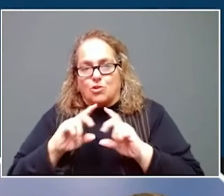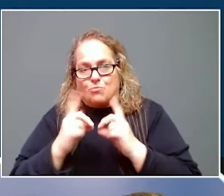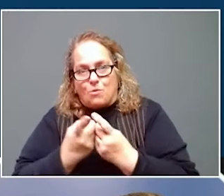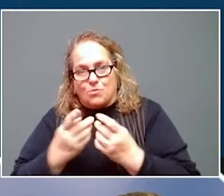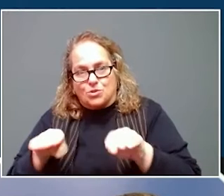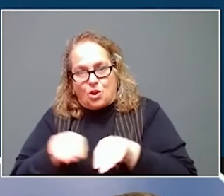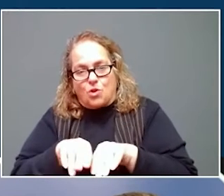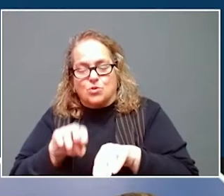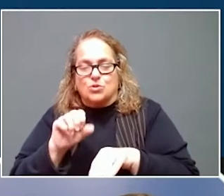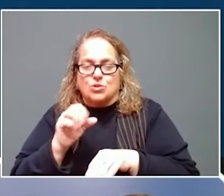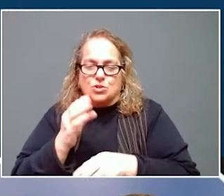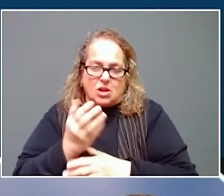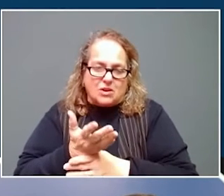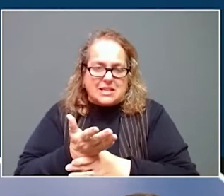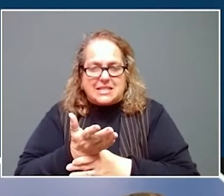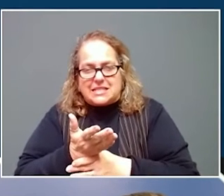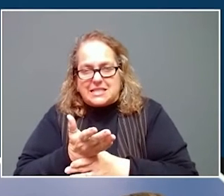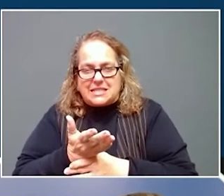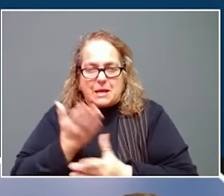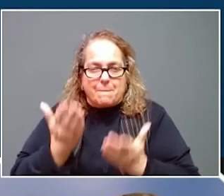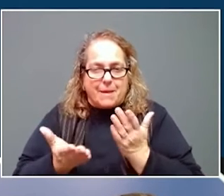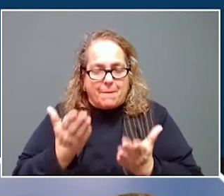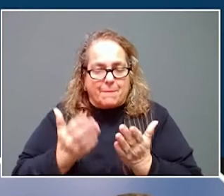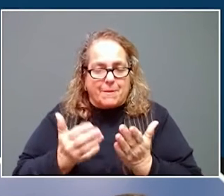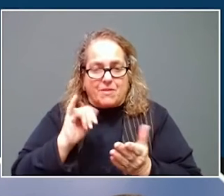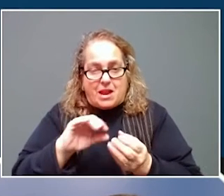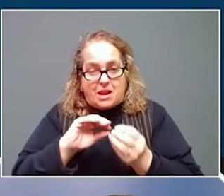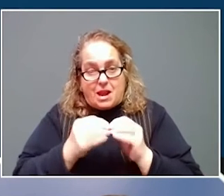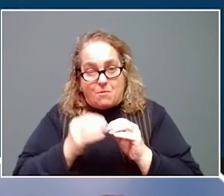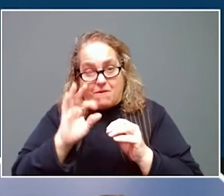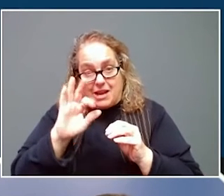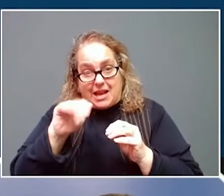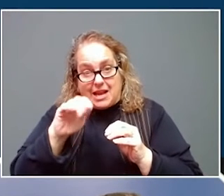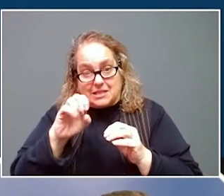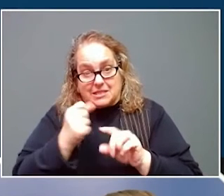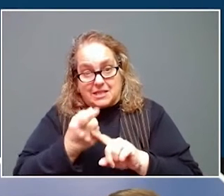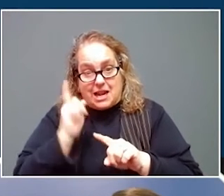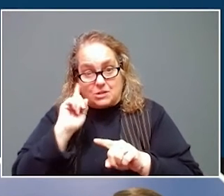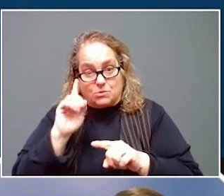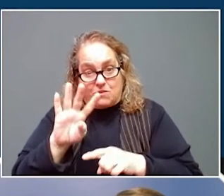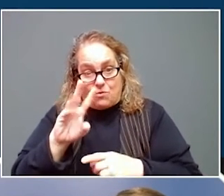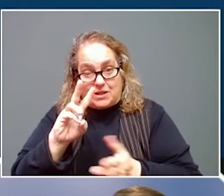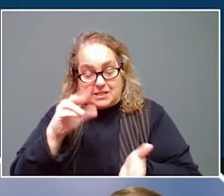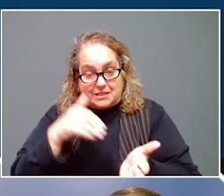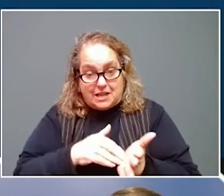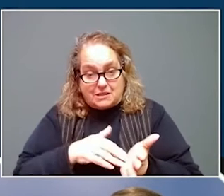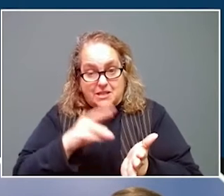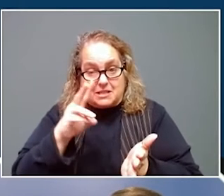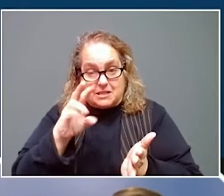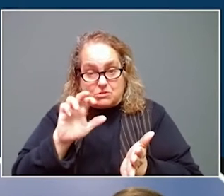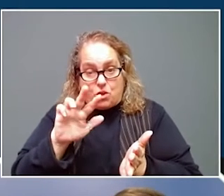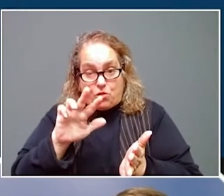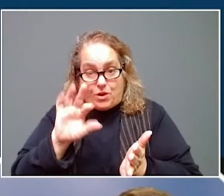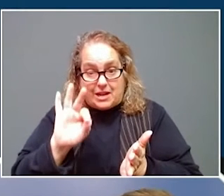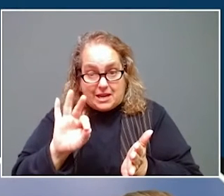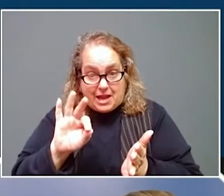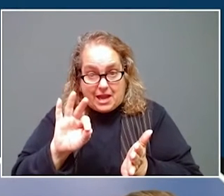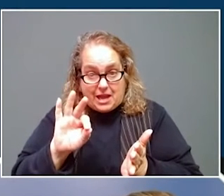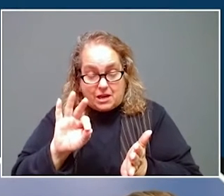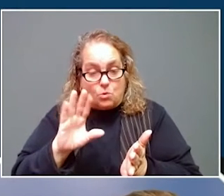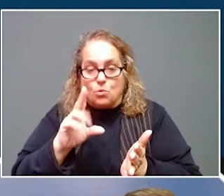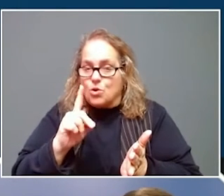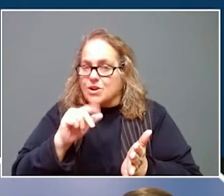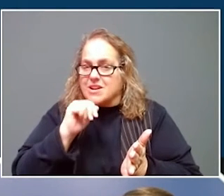% lower than the all-time high of 81,000 set two weeks ago. However, it is still 50% higher than the